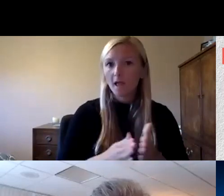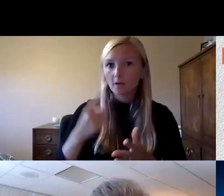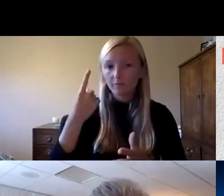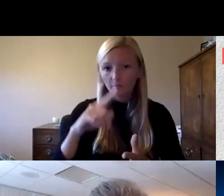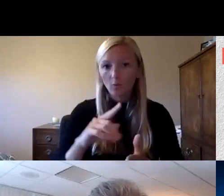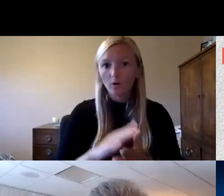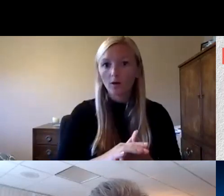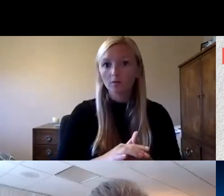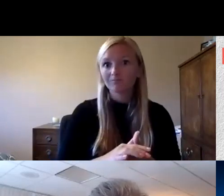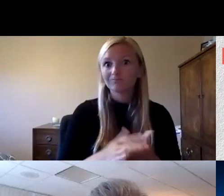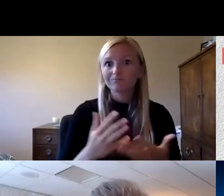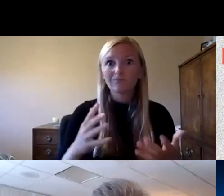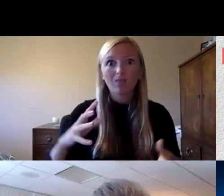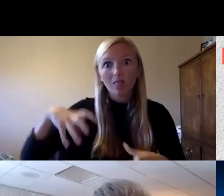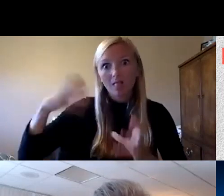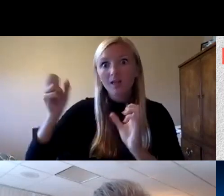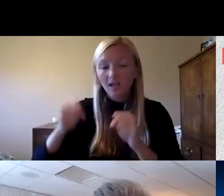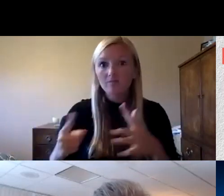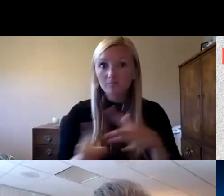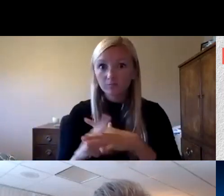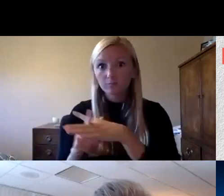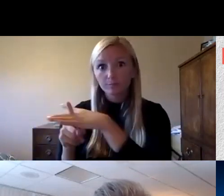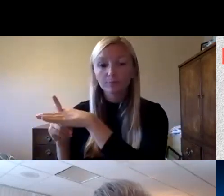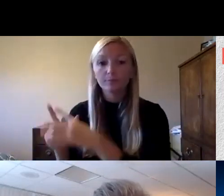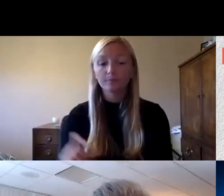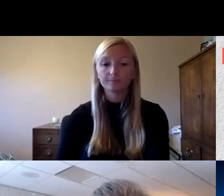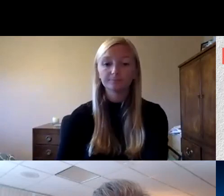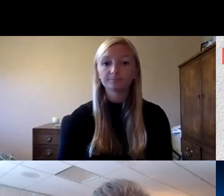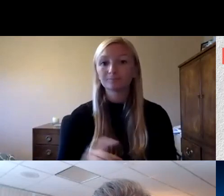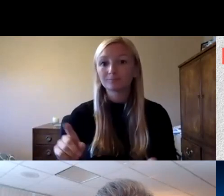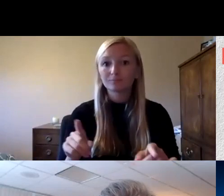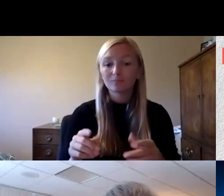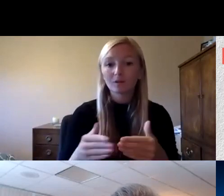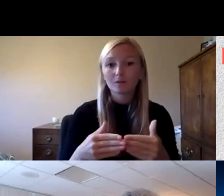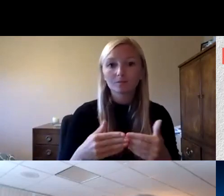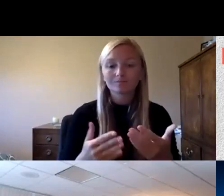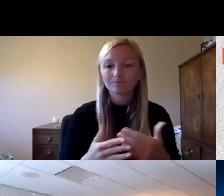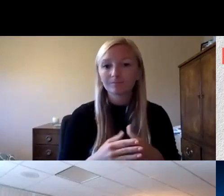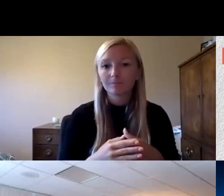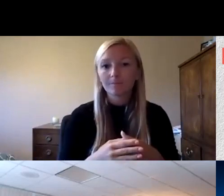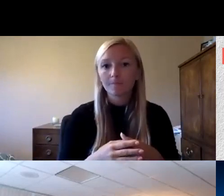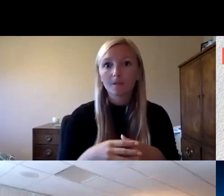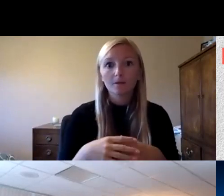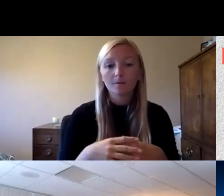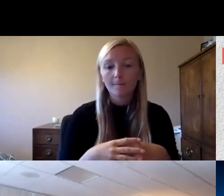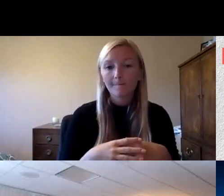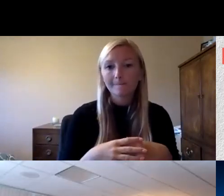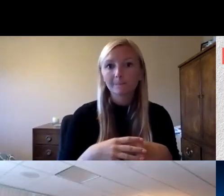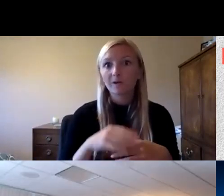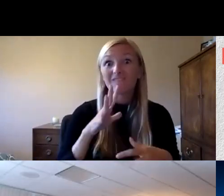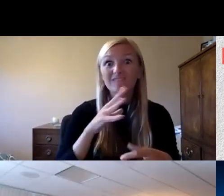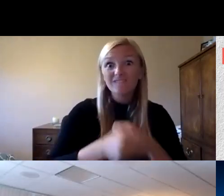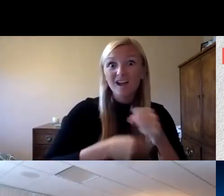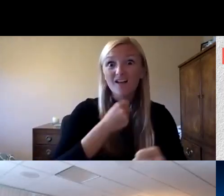of of threats that can exist um it's almost like you know what's your your one your five-year storm a hundred-year storm